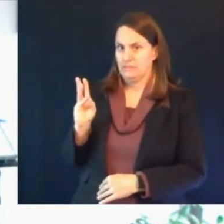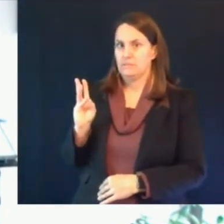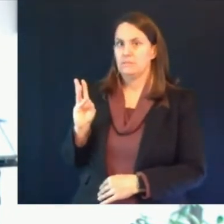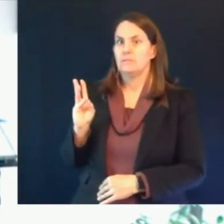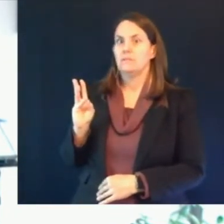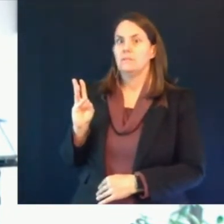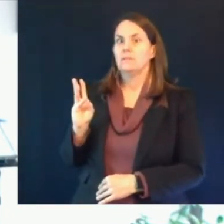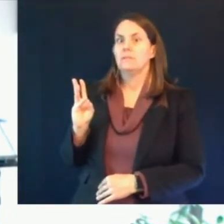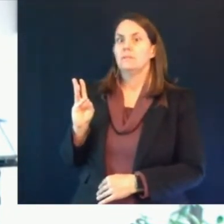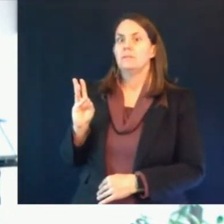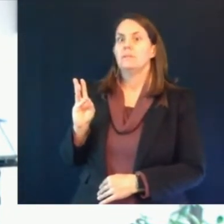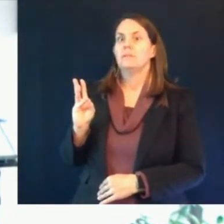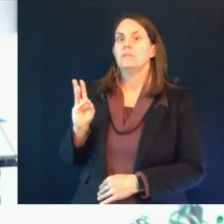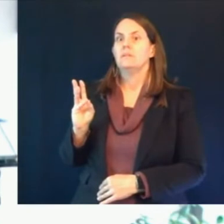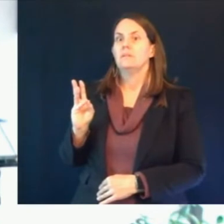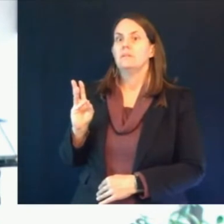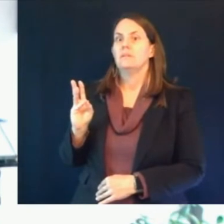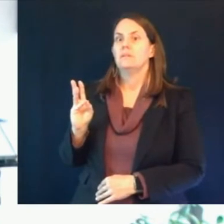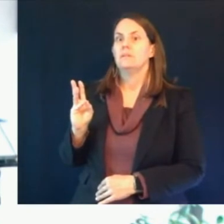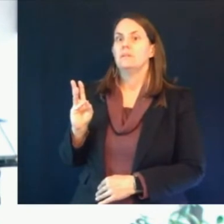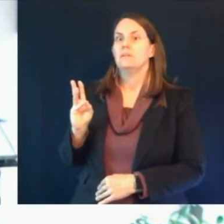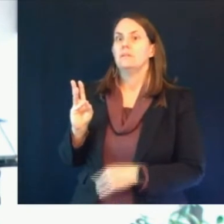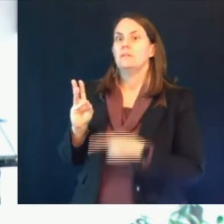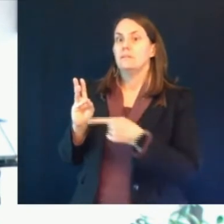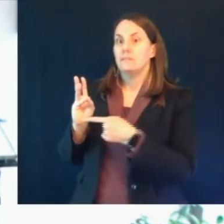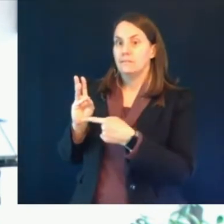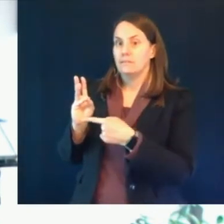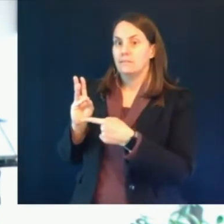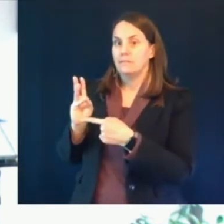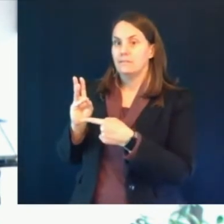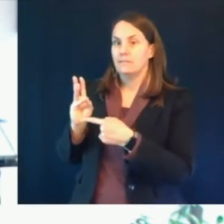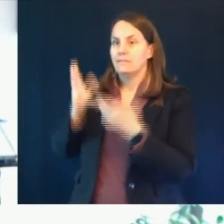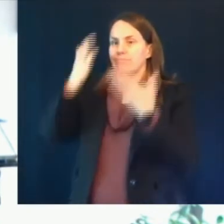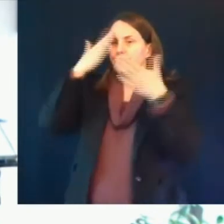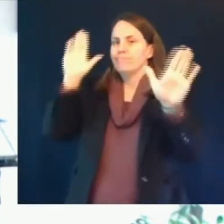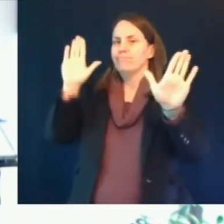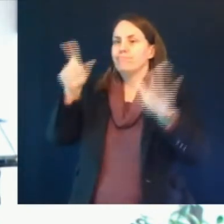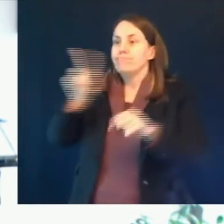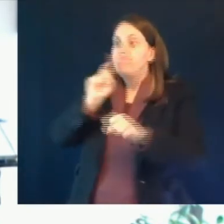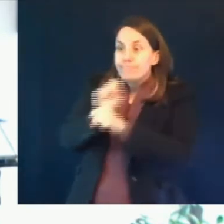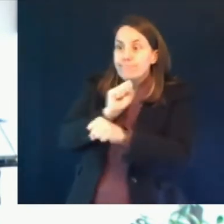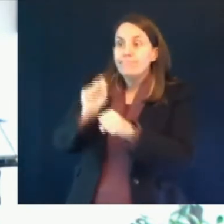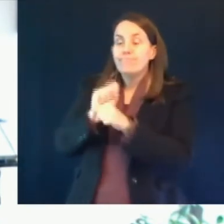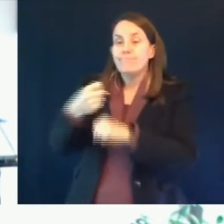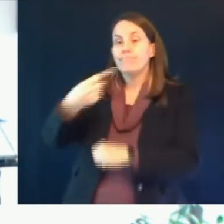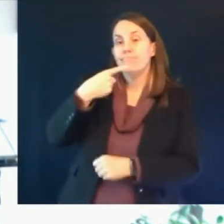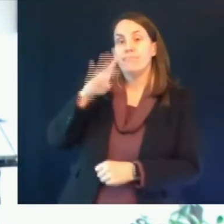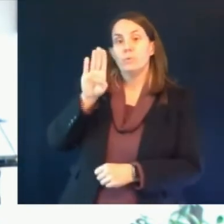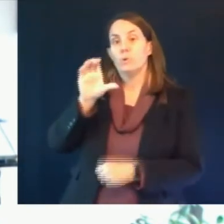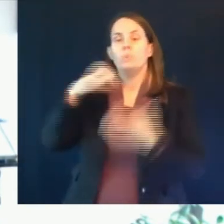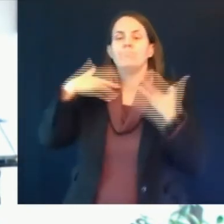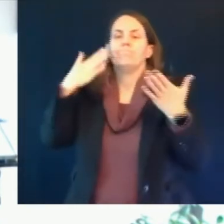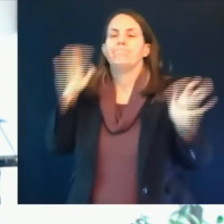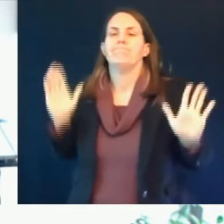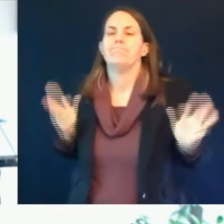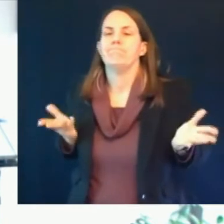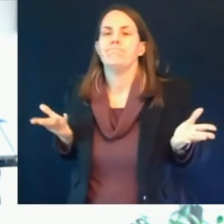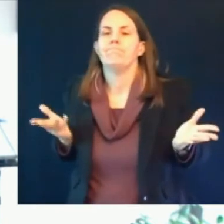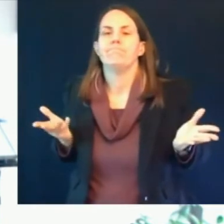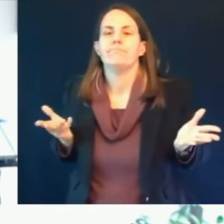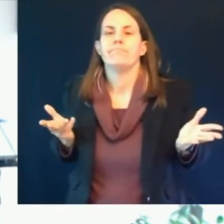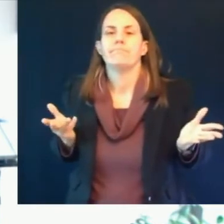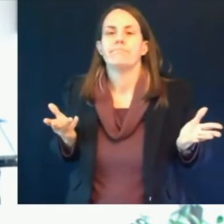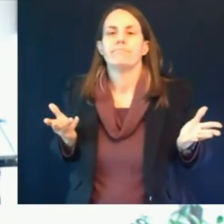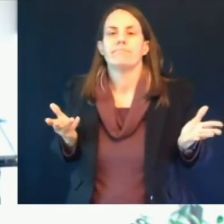in general cerebral venous sinus thombrosis is much more common in women than men so that is an